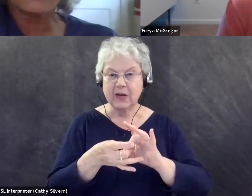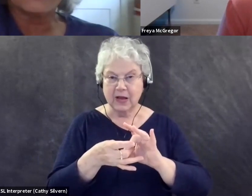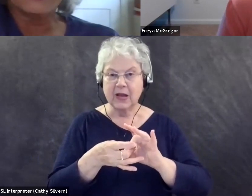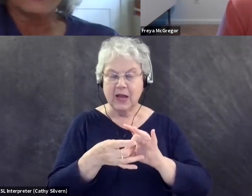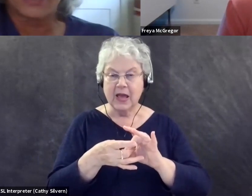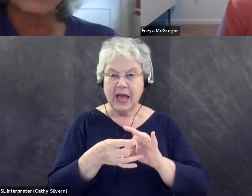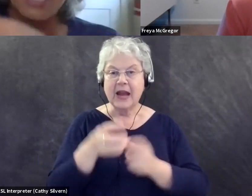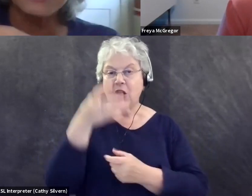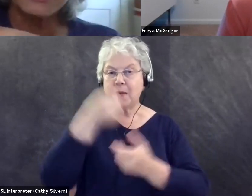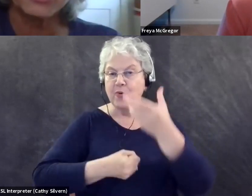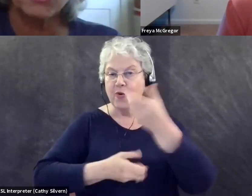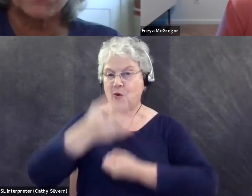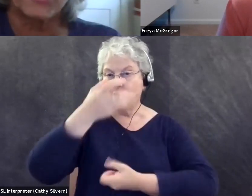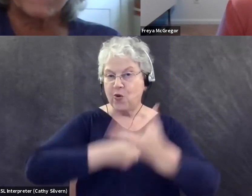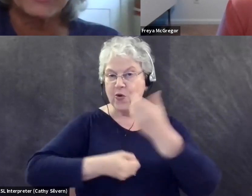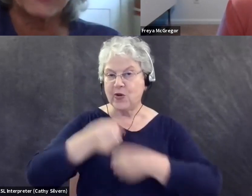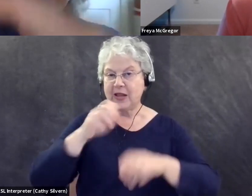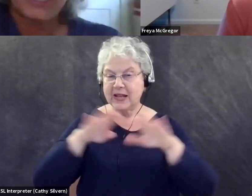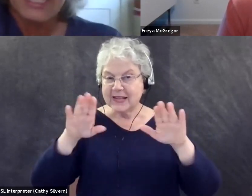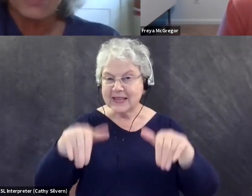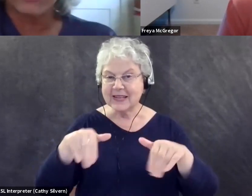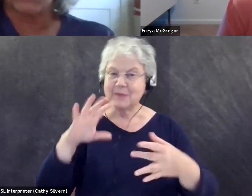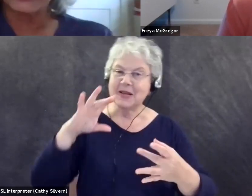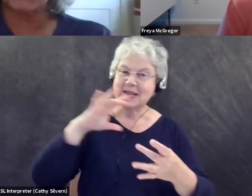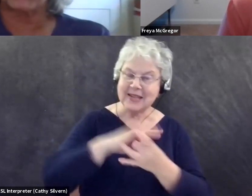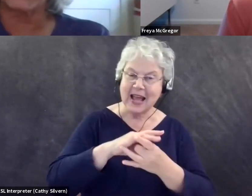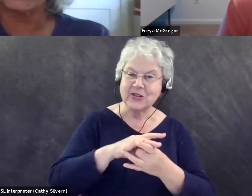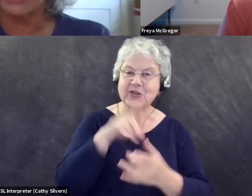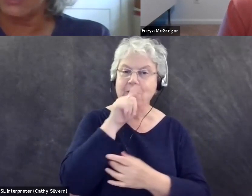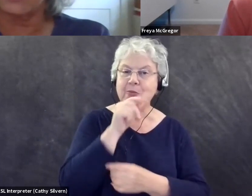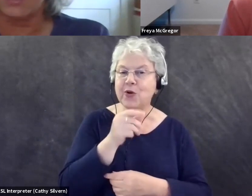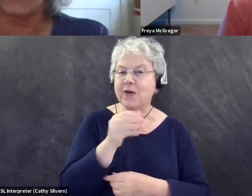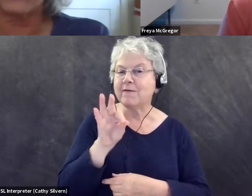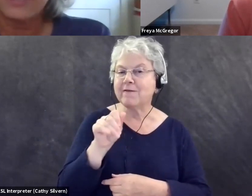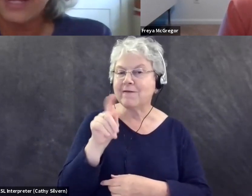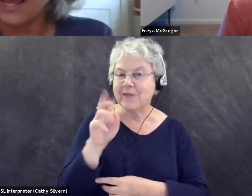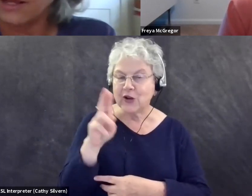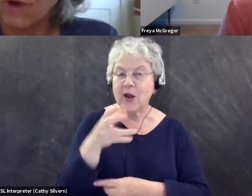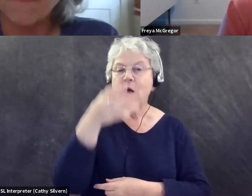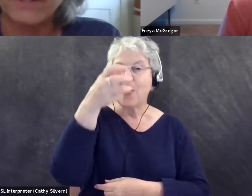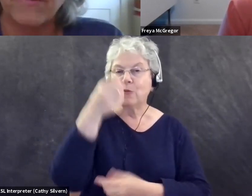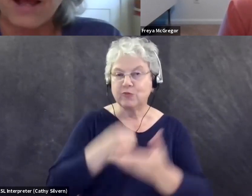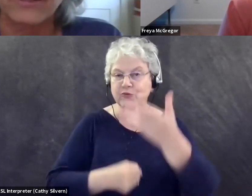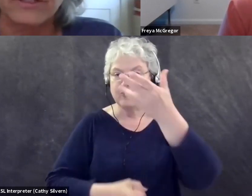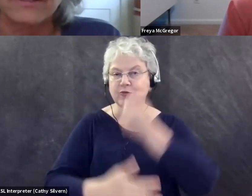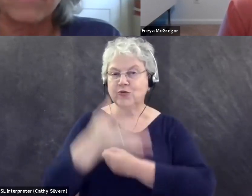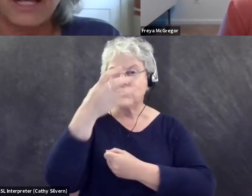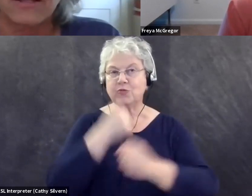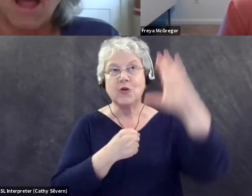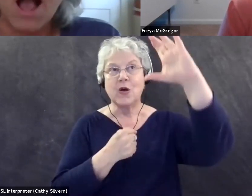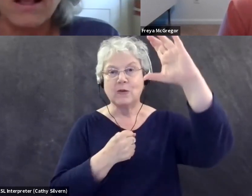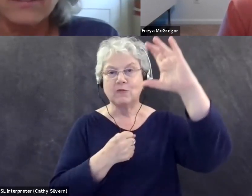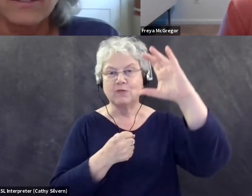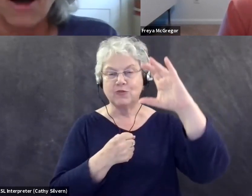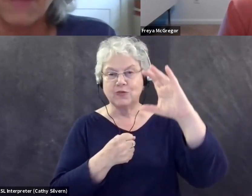pulley and attached it to the bird feeder. And then we just pulled the chain down and wrap it around a,